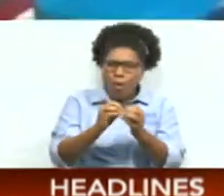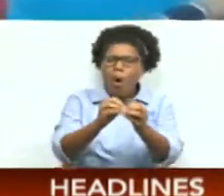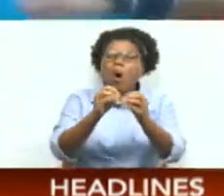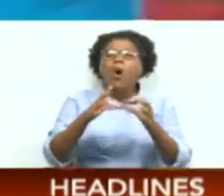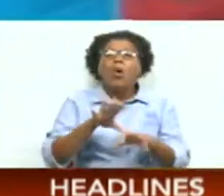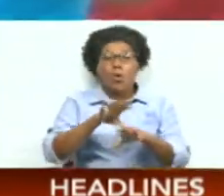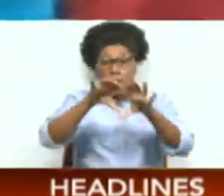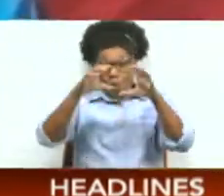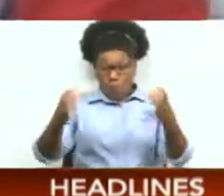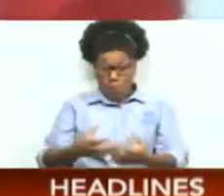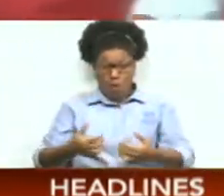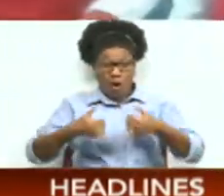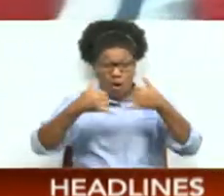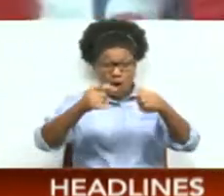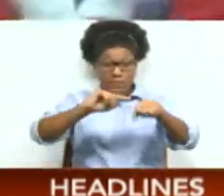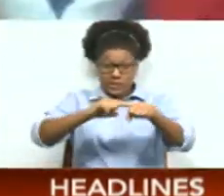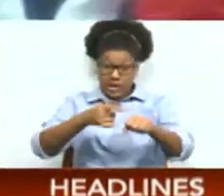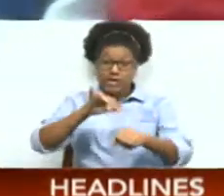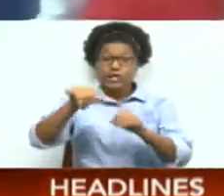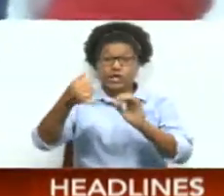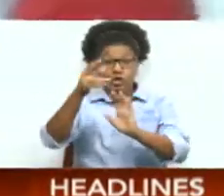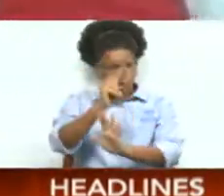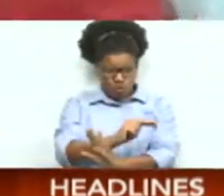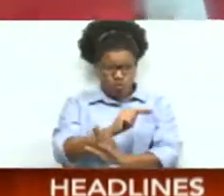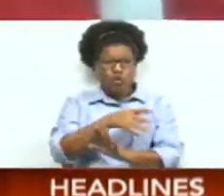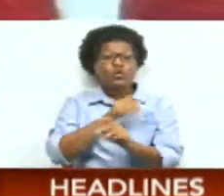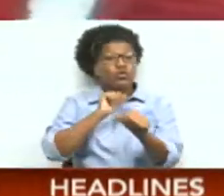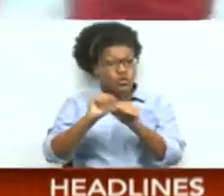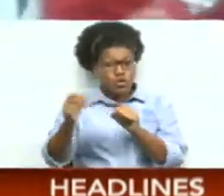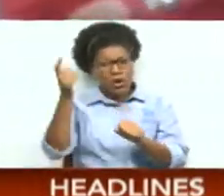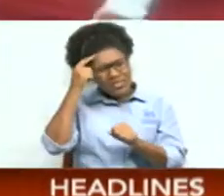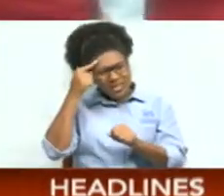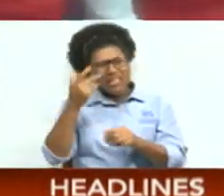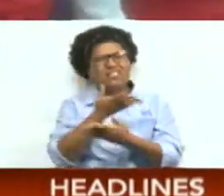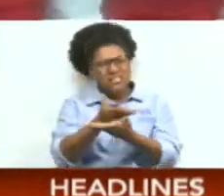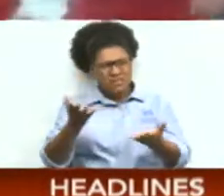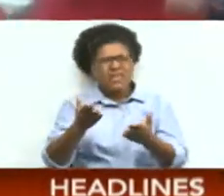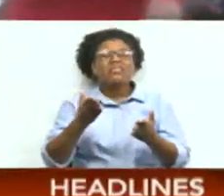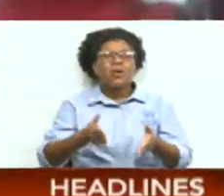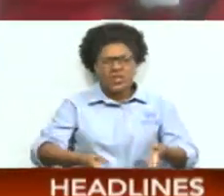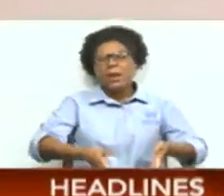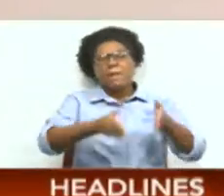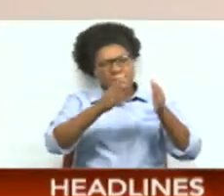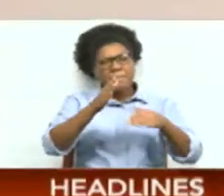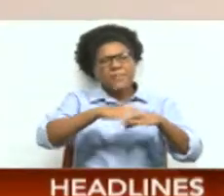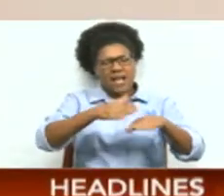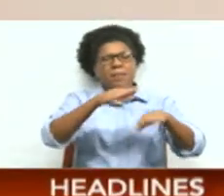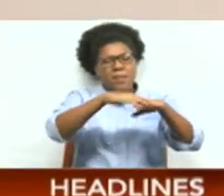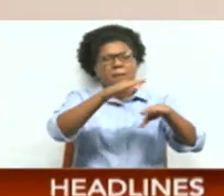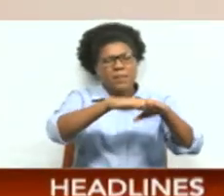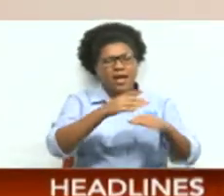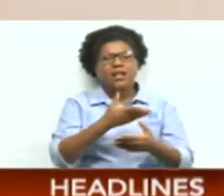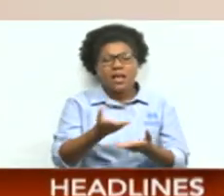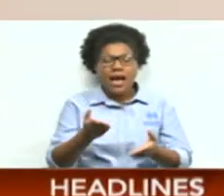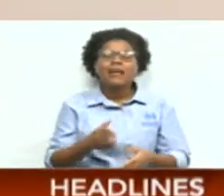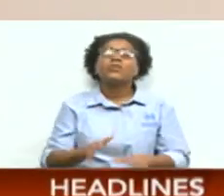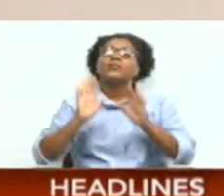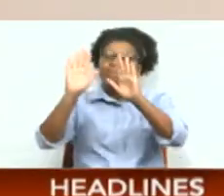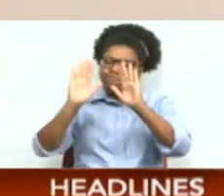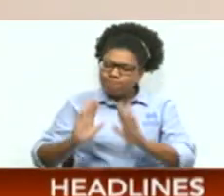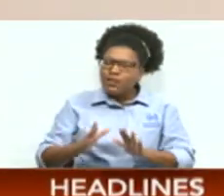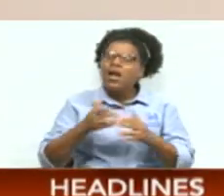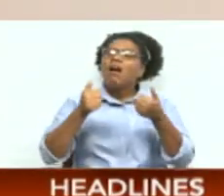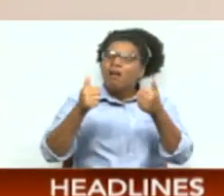qualifiers in June starting. So I think it's something we can build on and it's a performance we can build on and must commend the boys for the effort